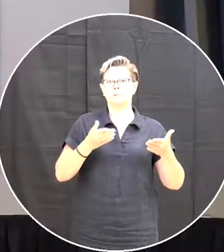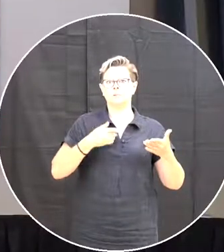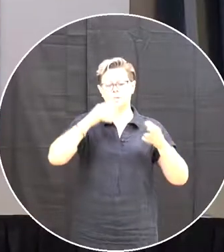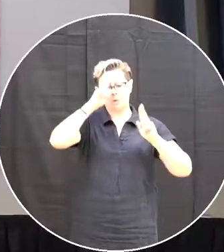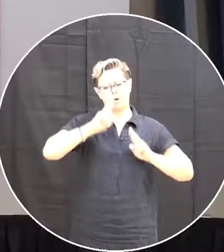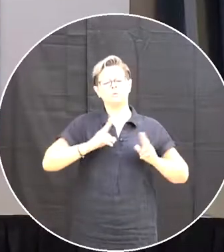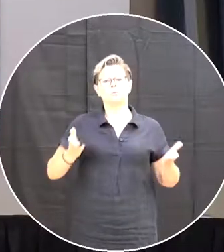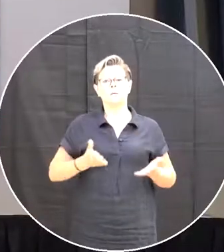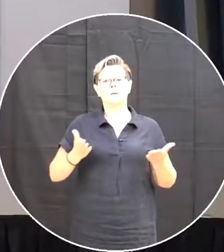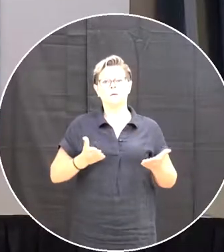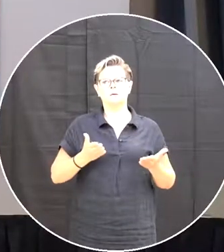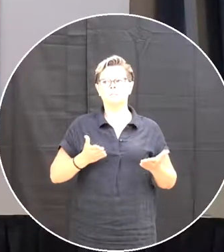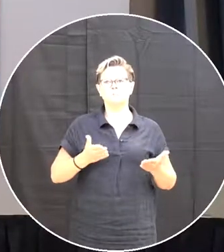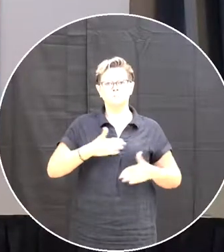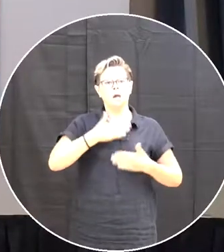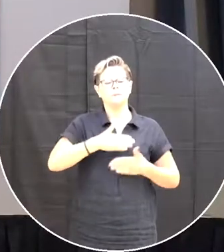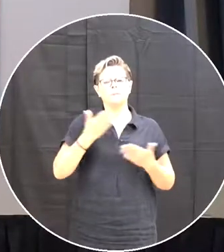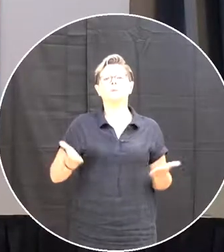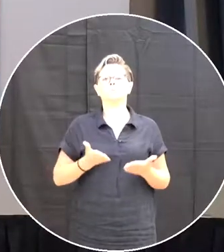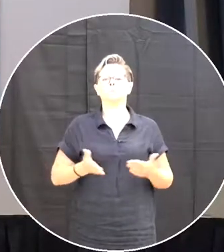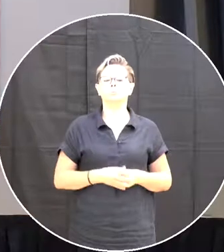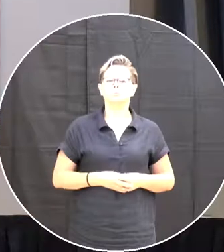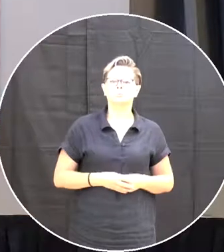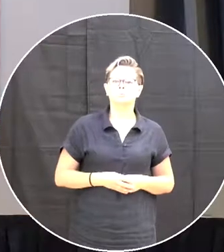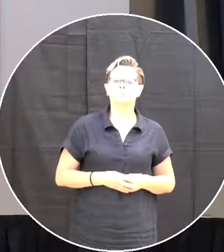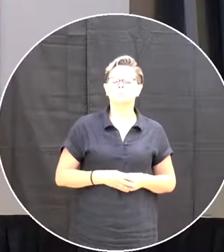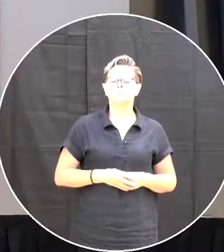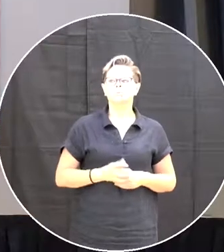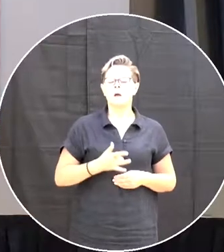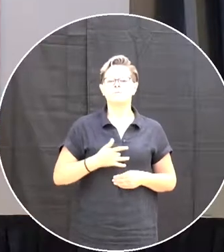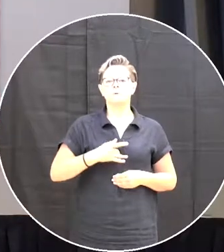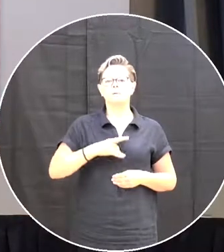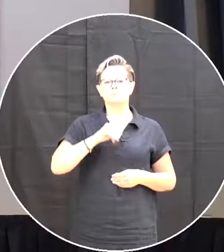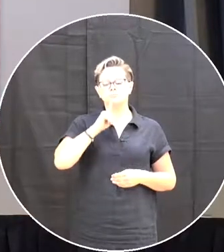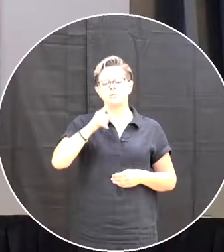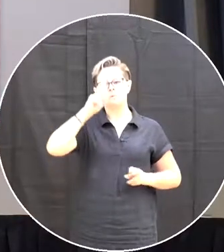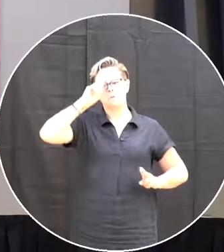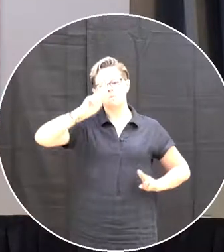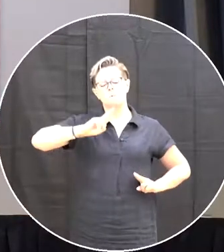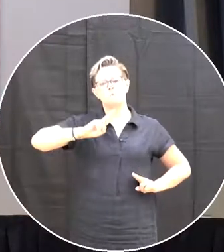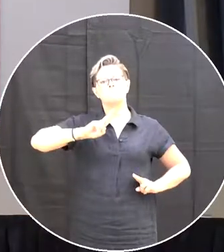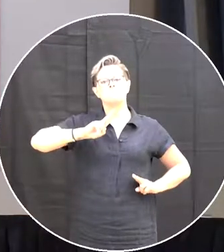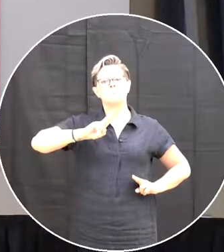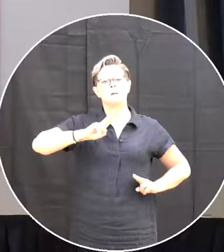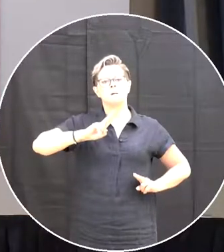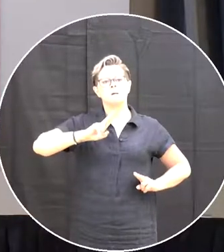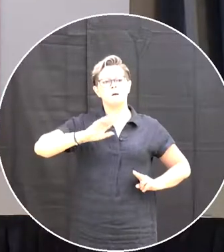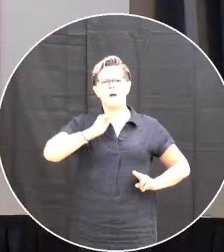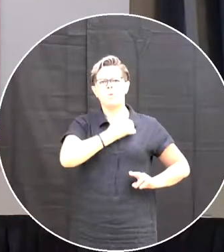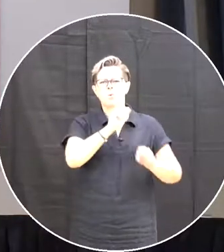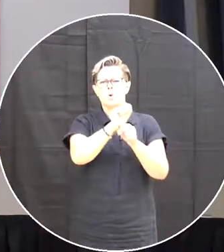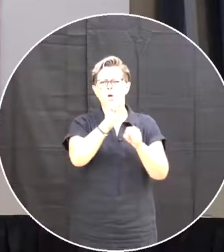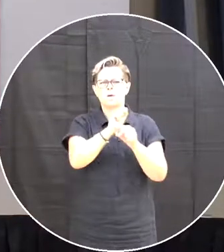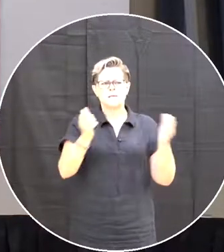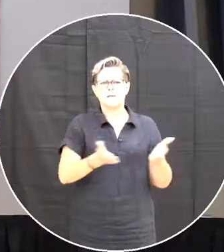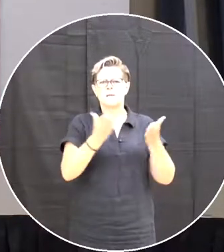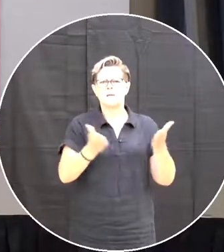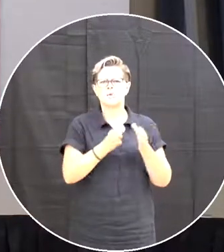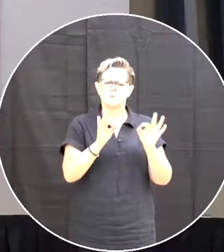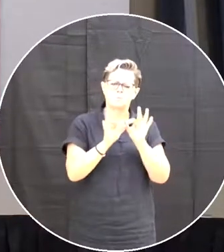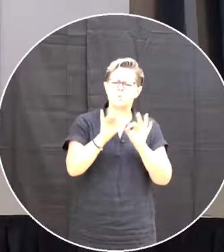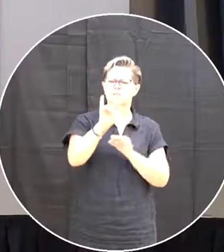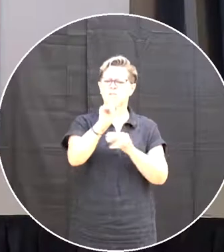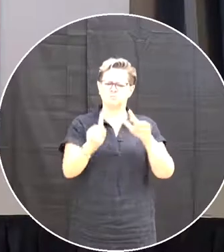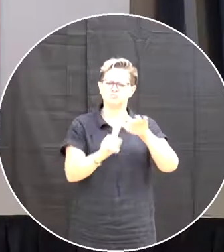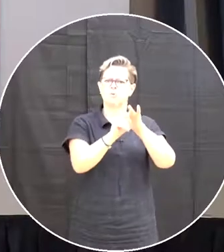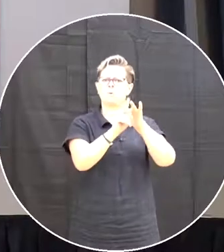here and i consider it an honor to be here and the stuff that we do here is worth being here